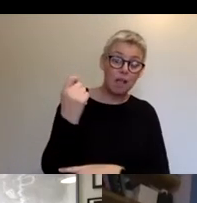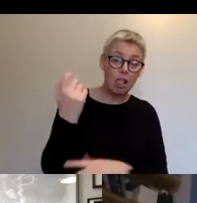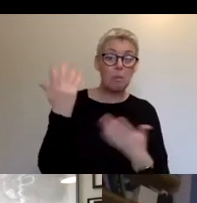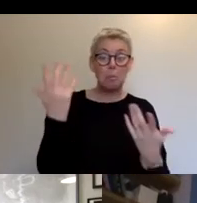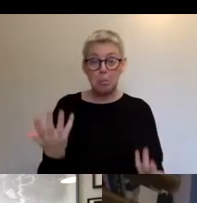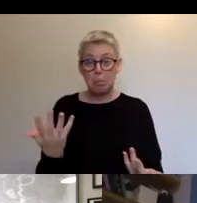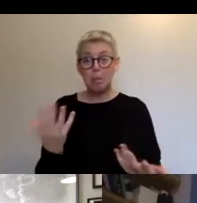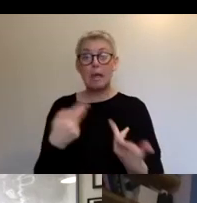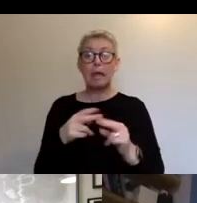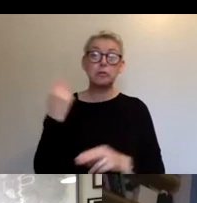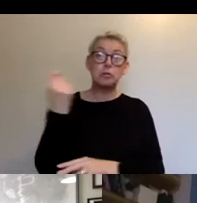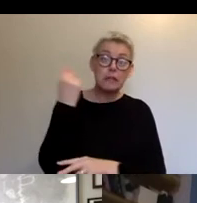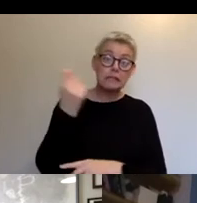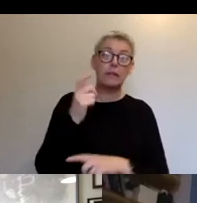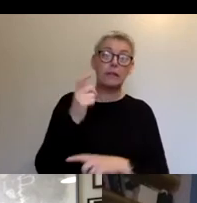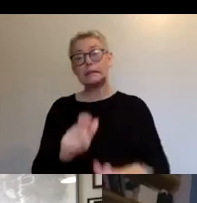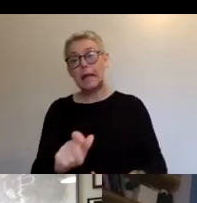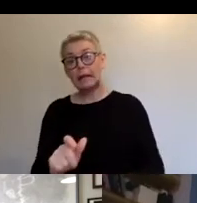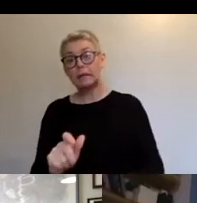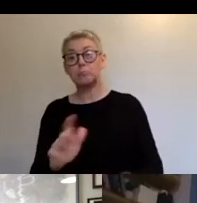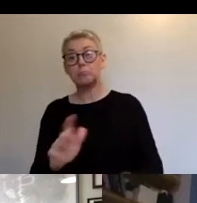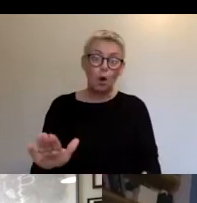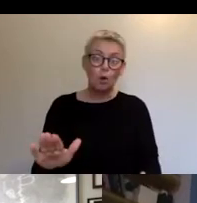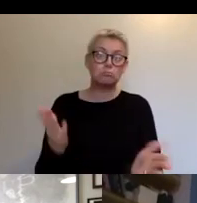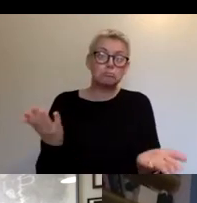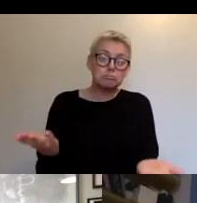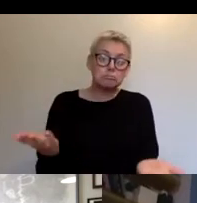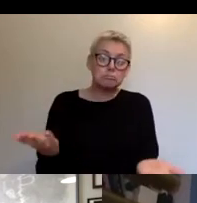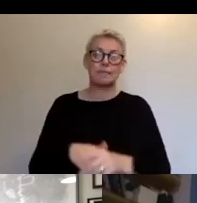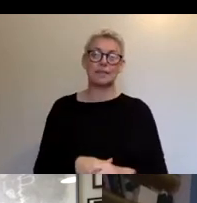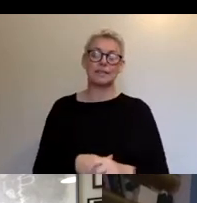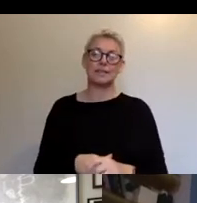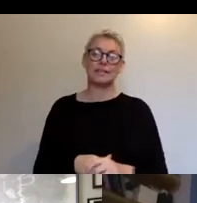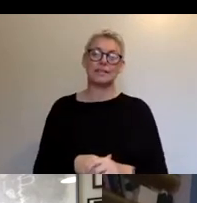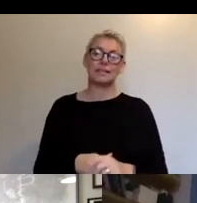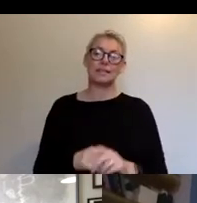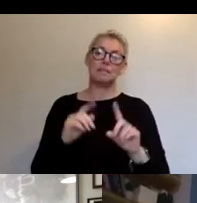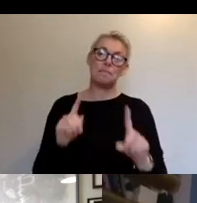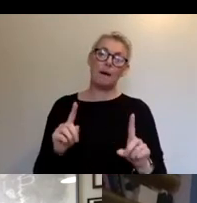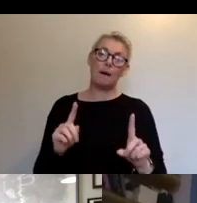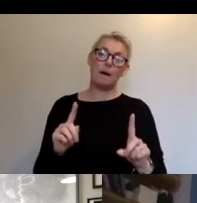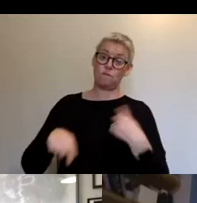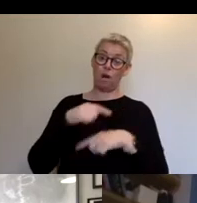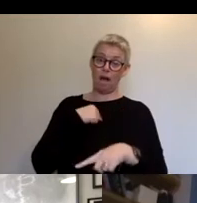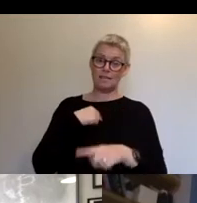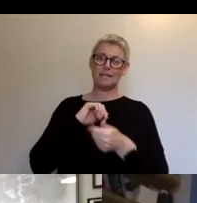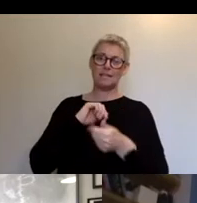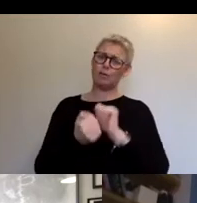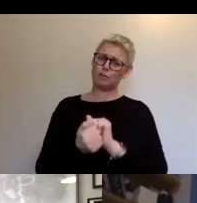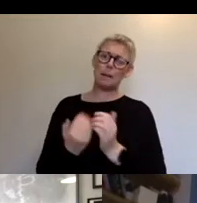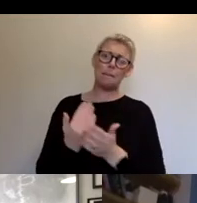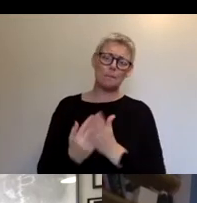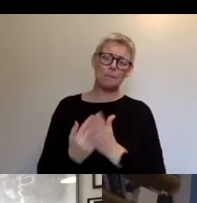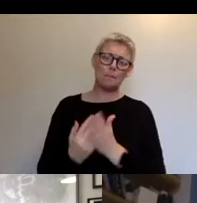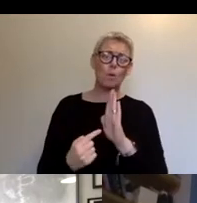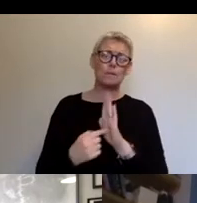maintain. But yeah, the really important thing for us in doing this partnership was being able to keep